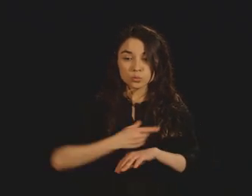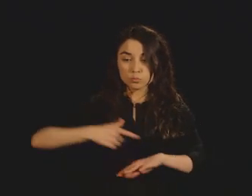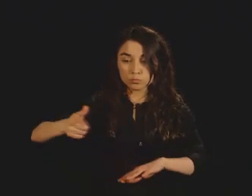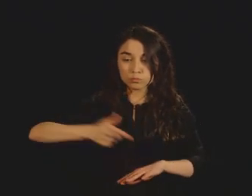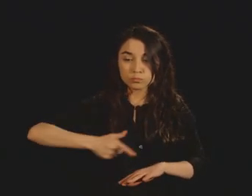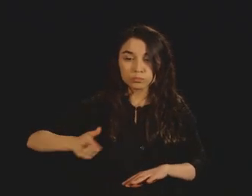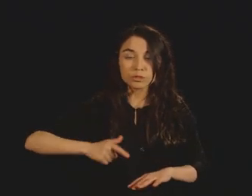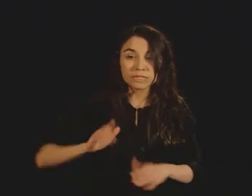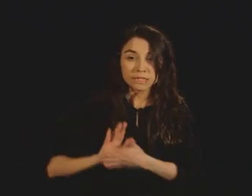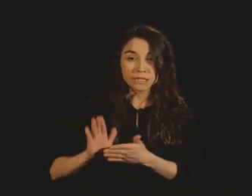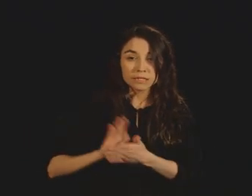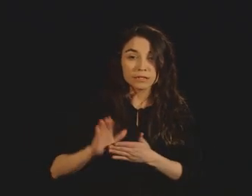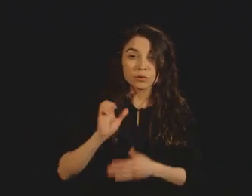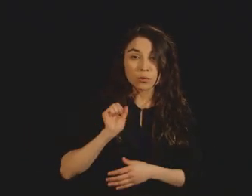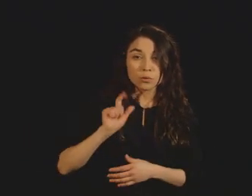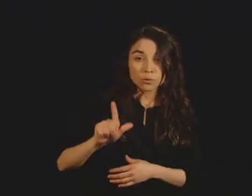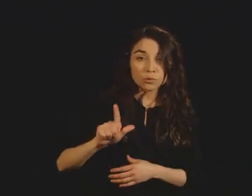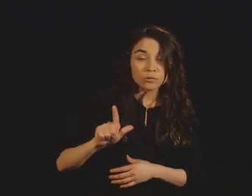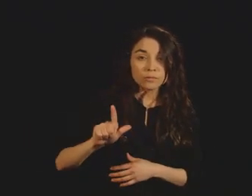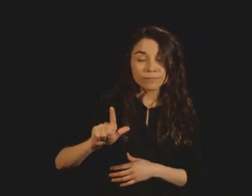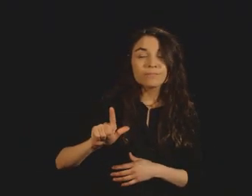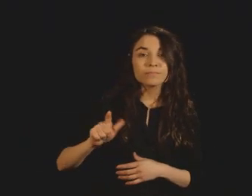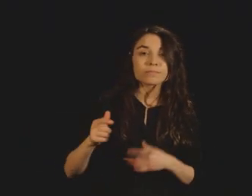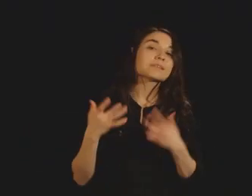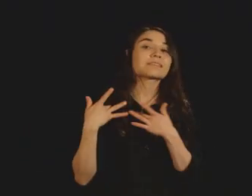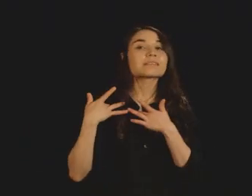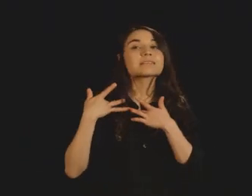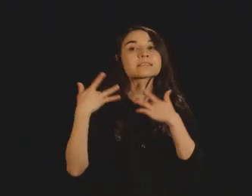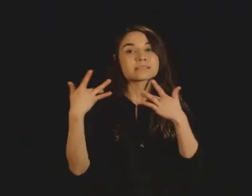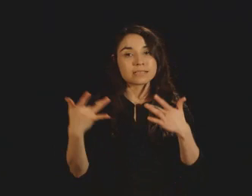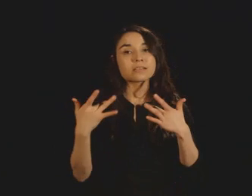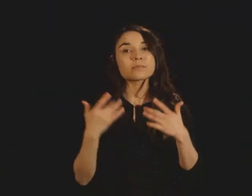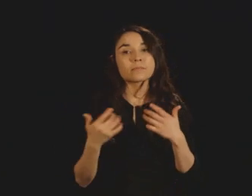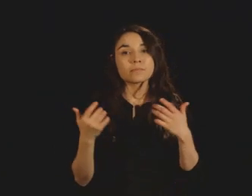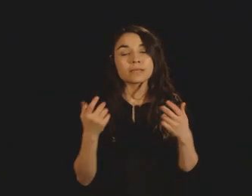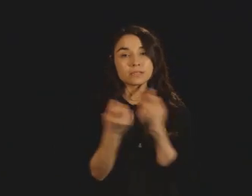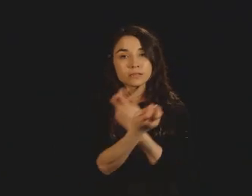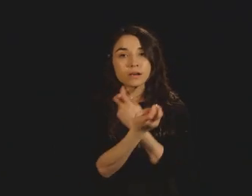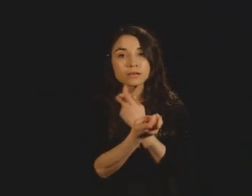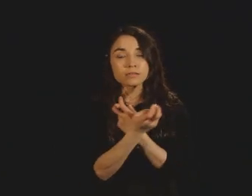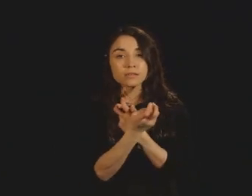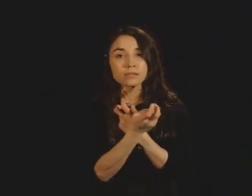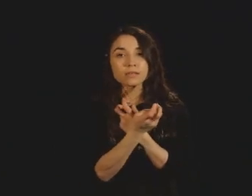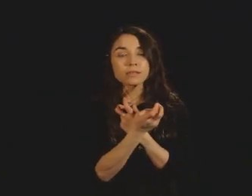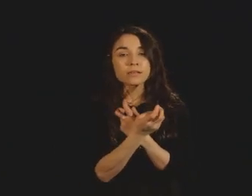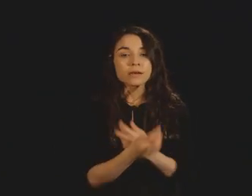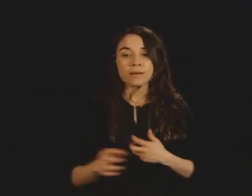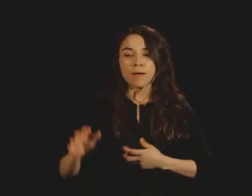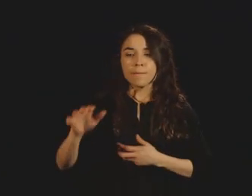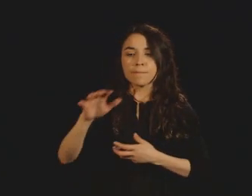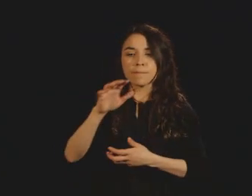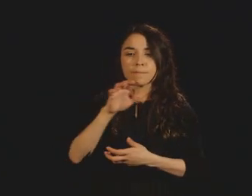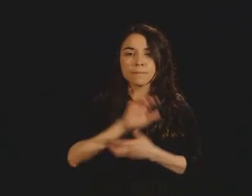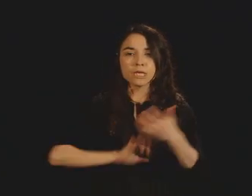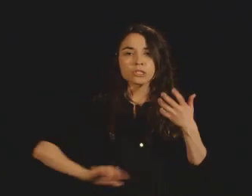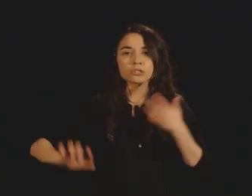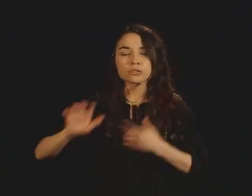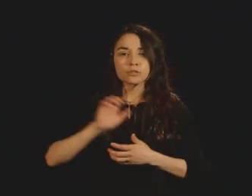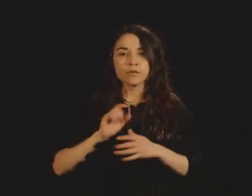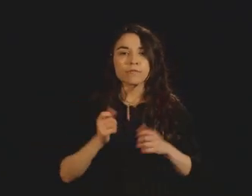In fact, in almost all cases. It's a mixture of a cocktail of chemicals. And so the holy grail